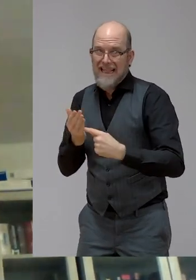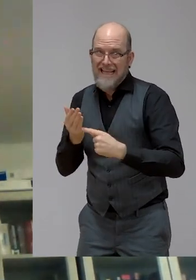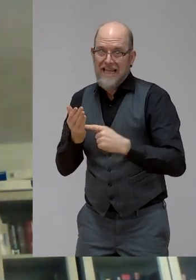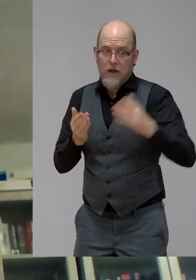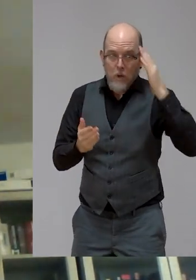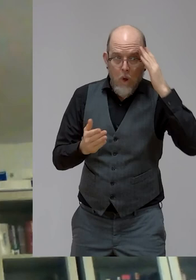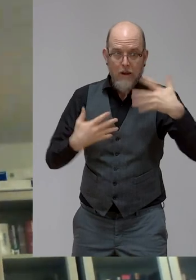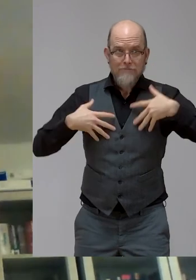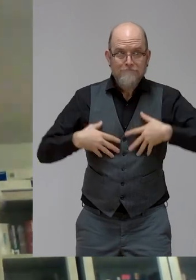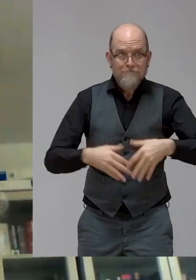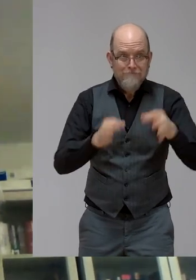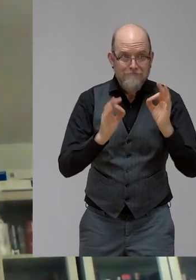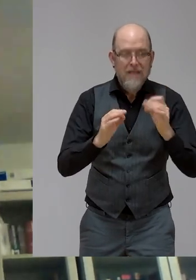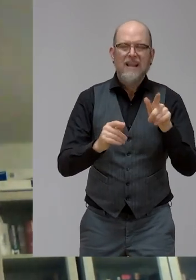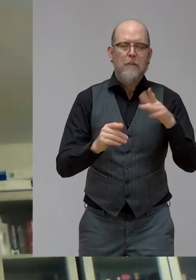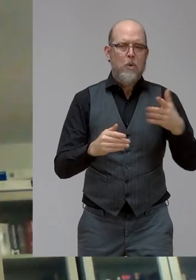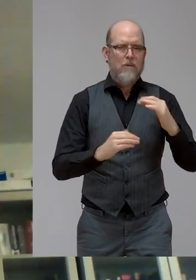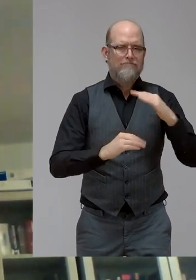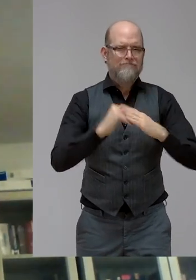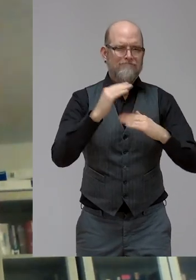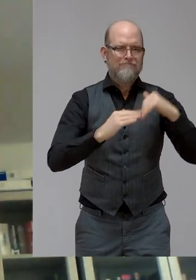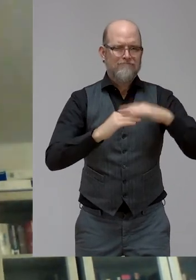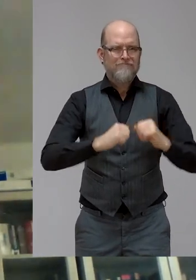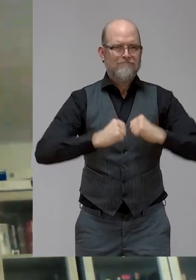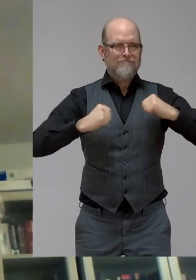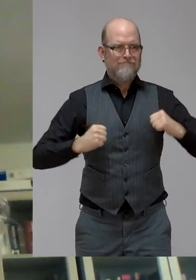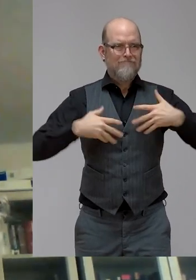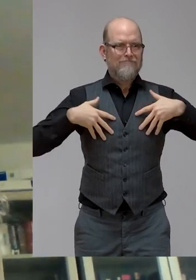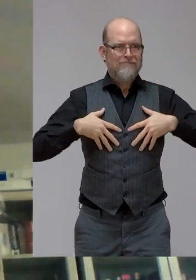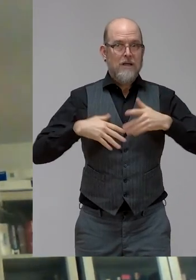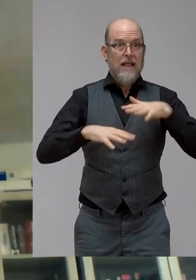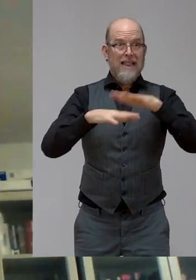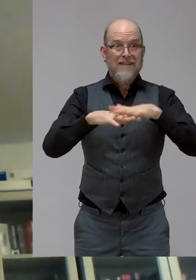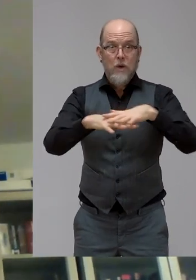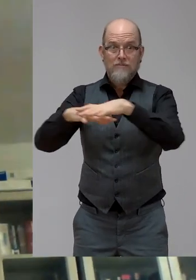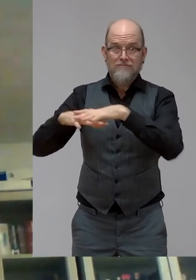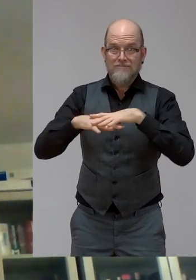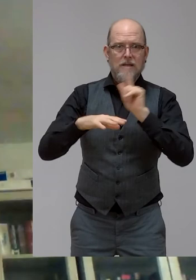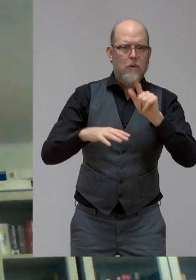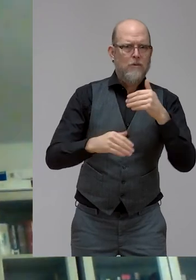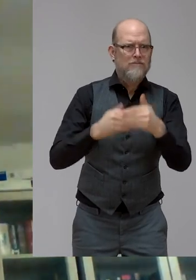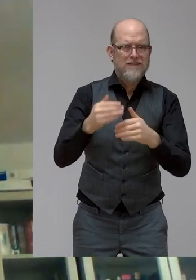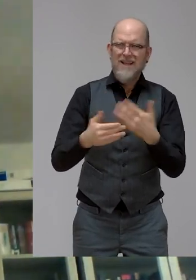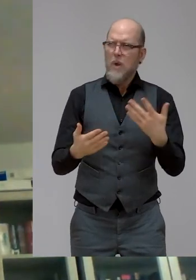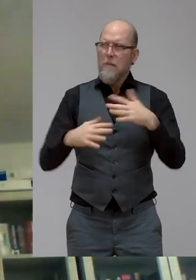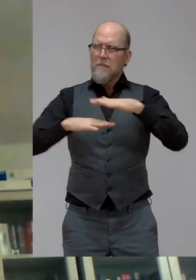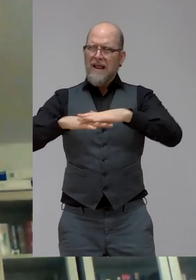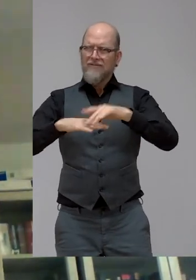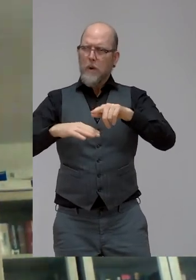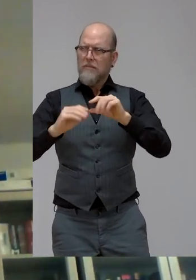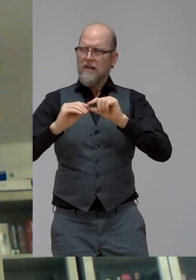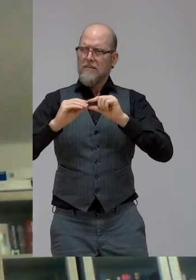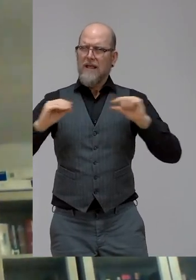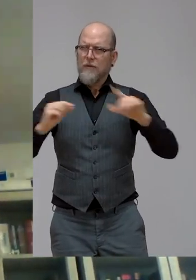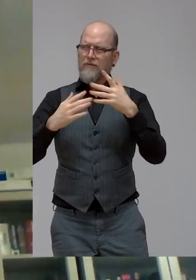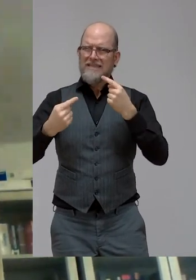part of the advisory committee, but also on the panel today. The big message coming out of the